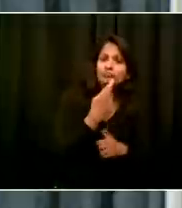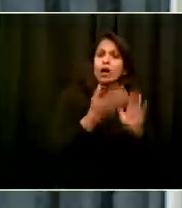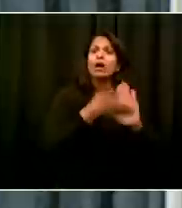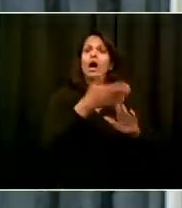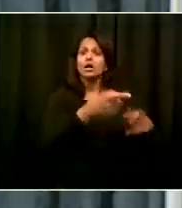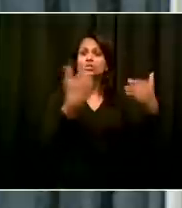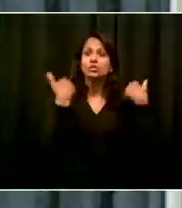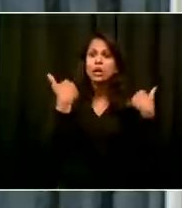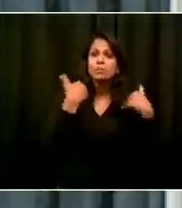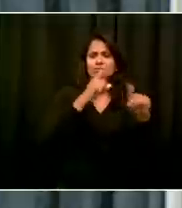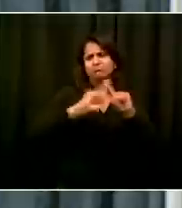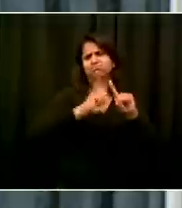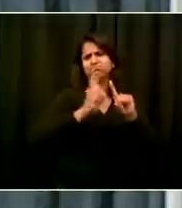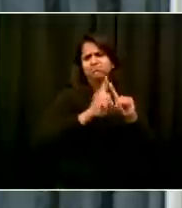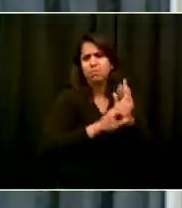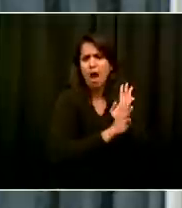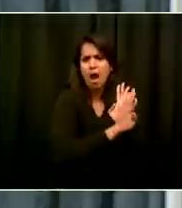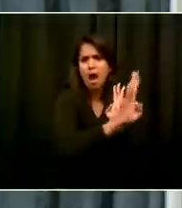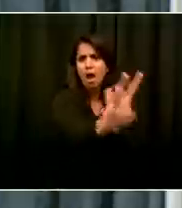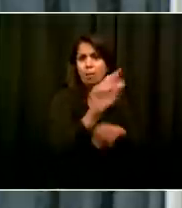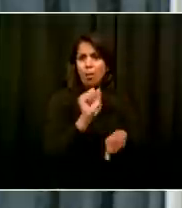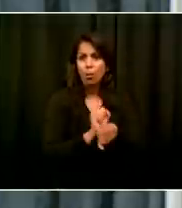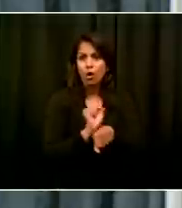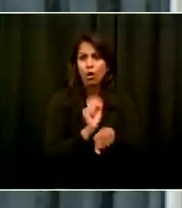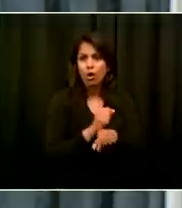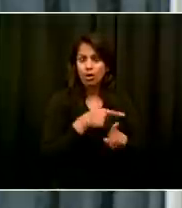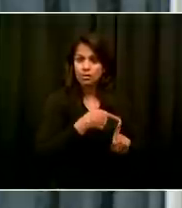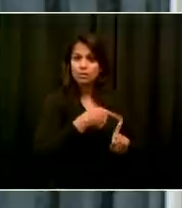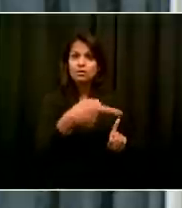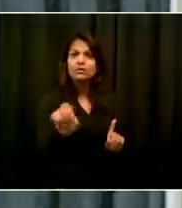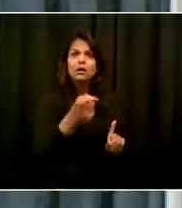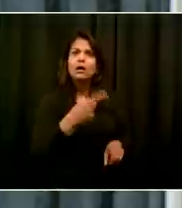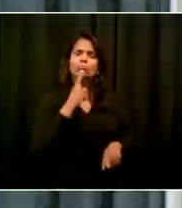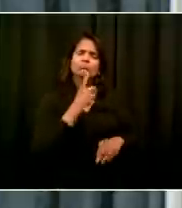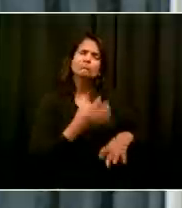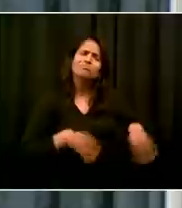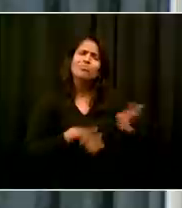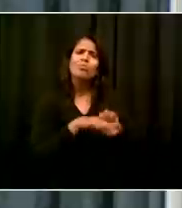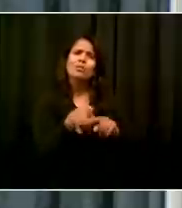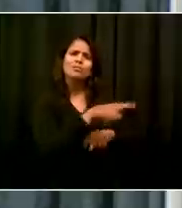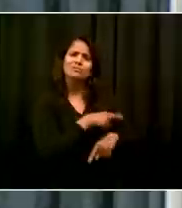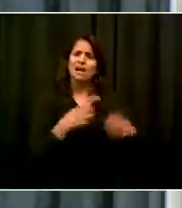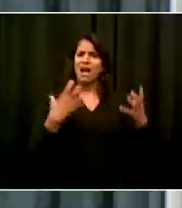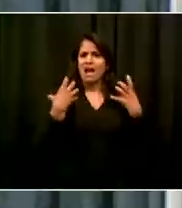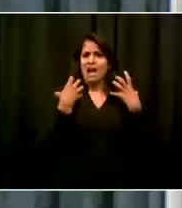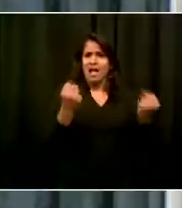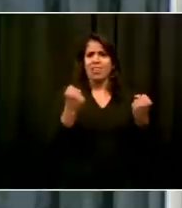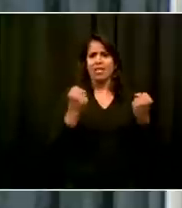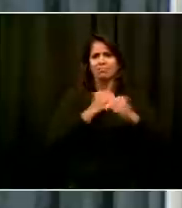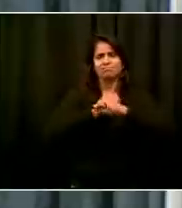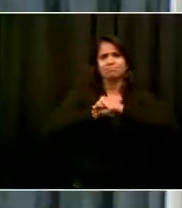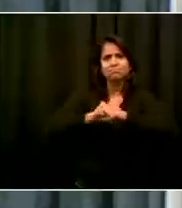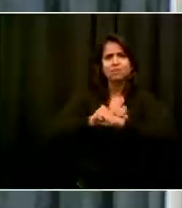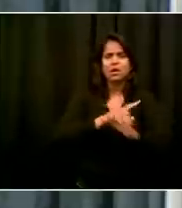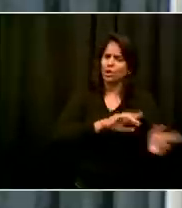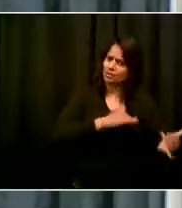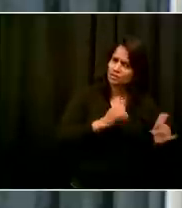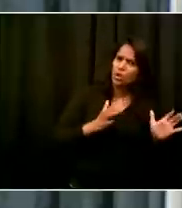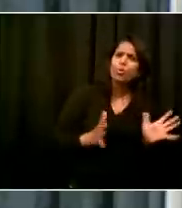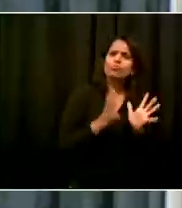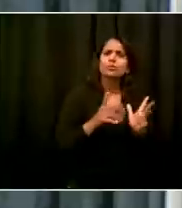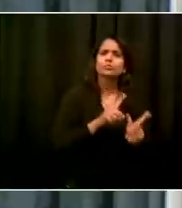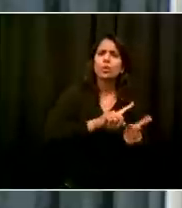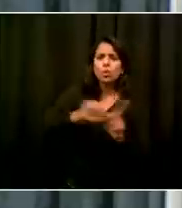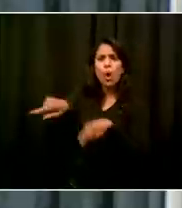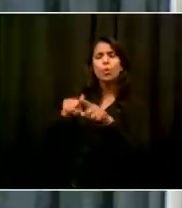who will be going to restaurants, but also the people who are working in them. And so the many layers of safety that are